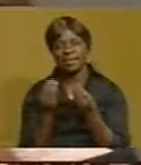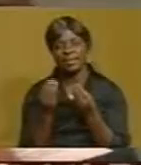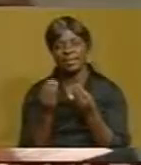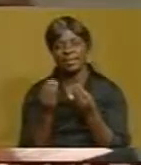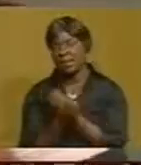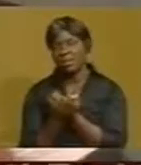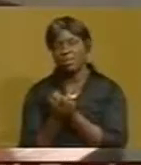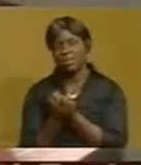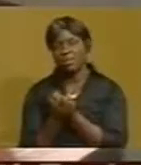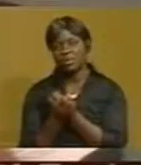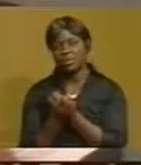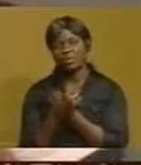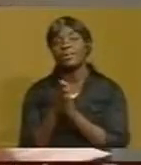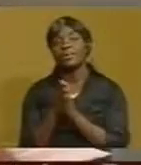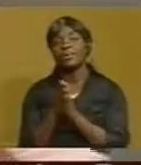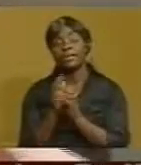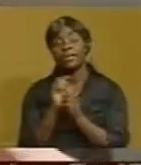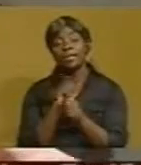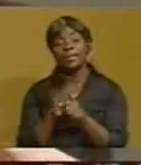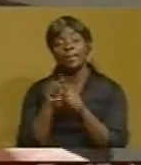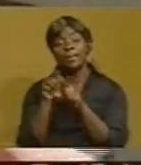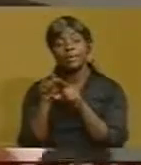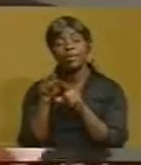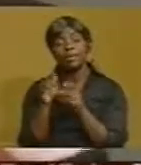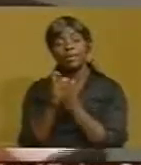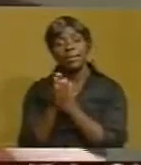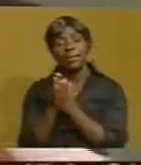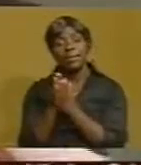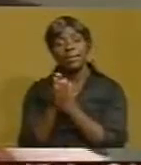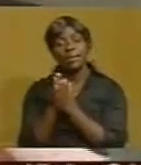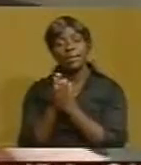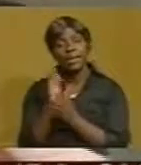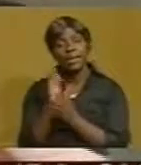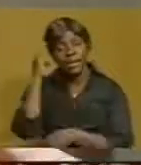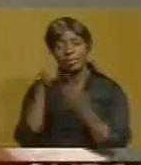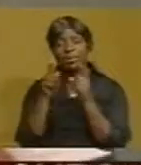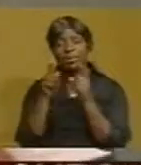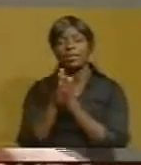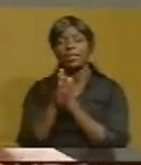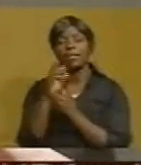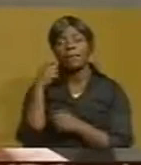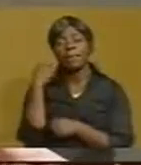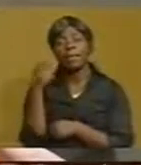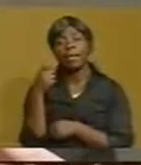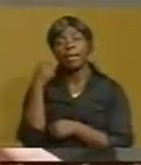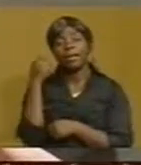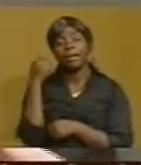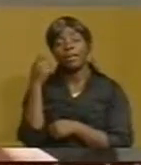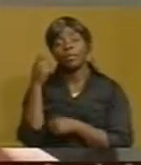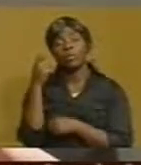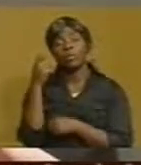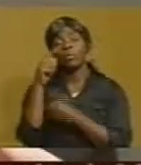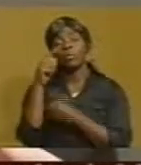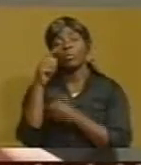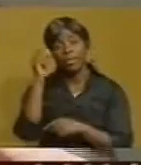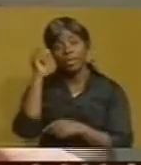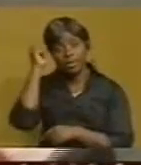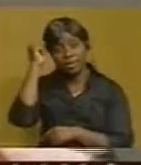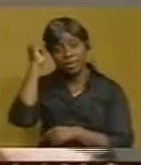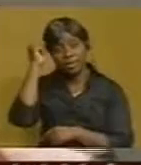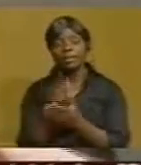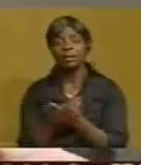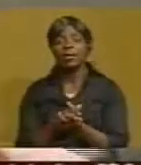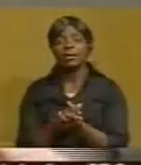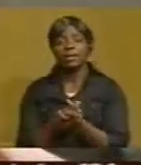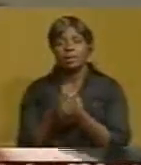It is then that I realized that Malawi had great talent which we were not even